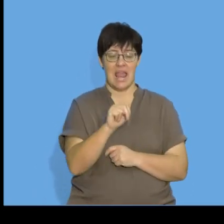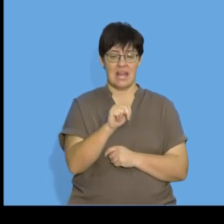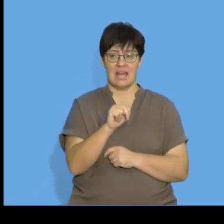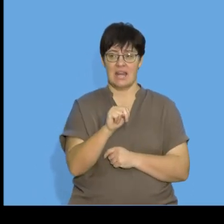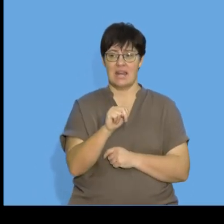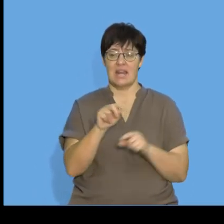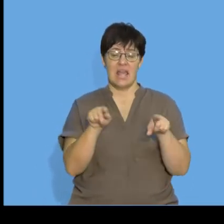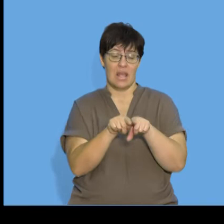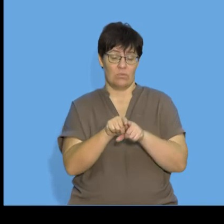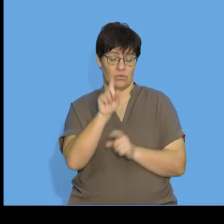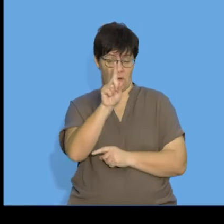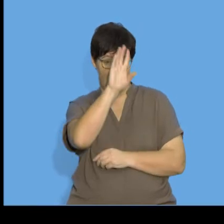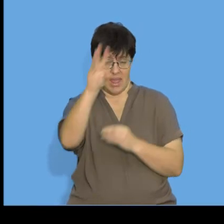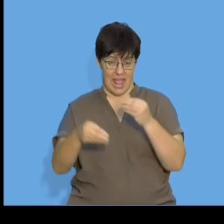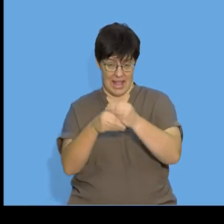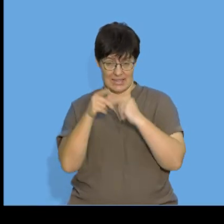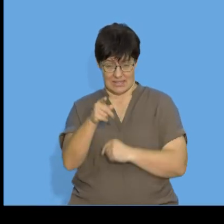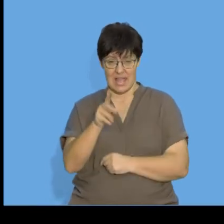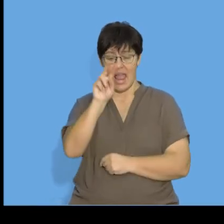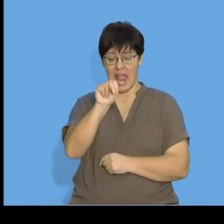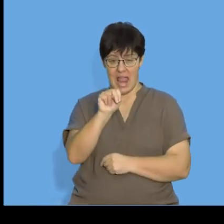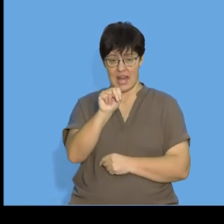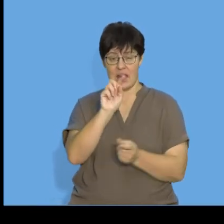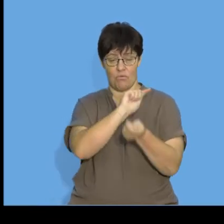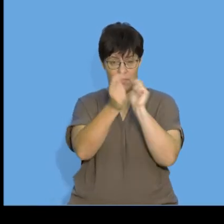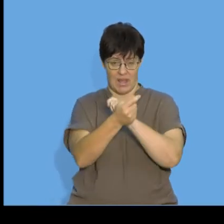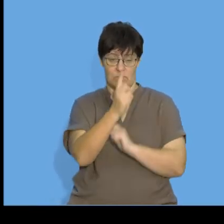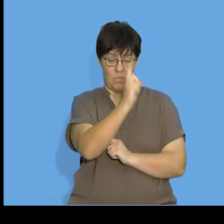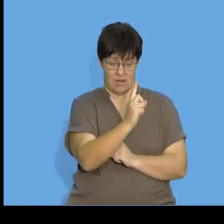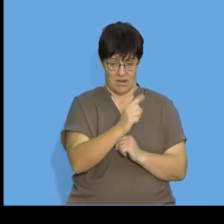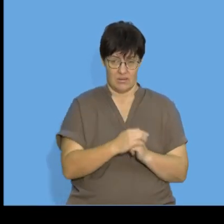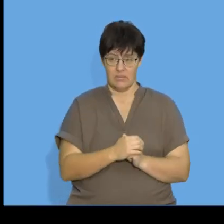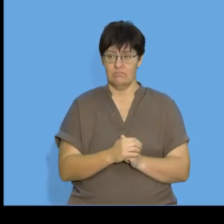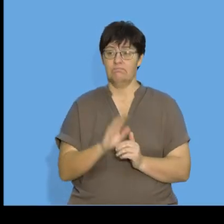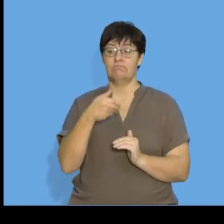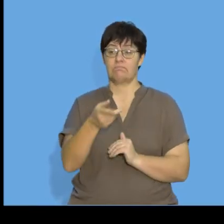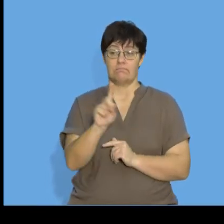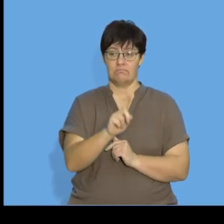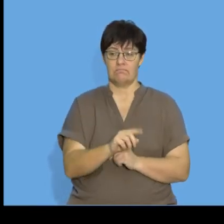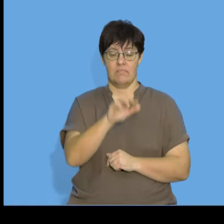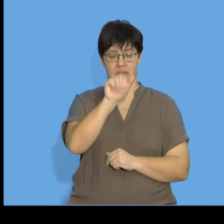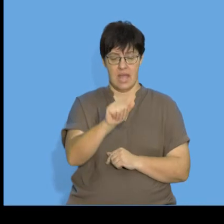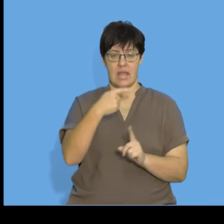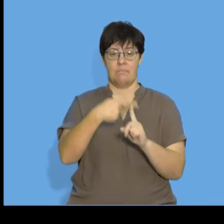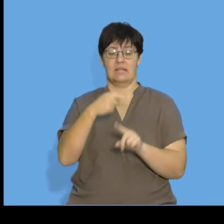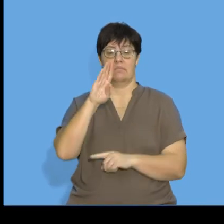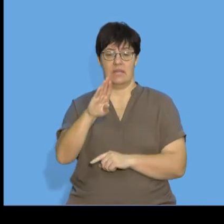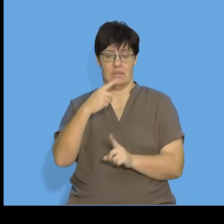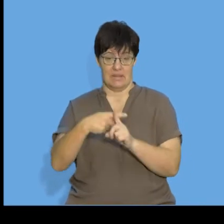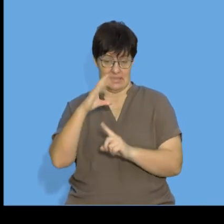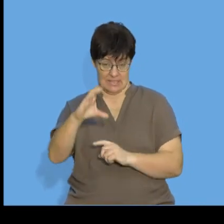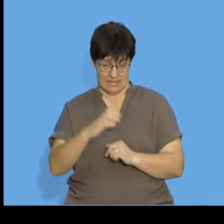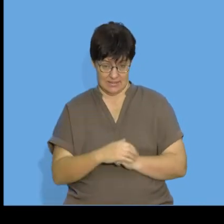to one into this formula, so that means I'm replacing the N's with one, I would be left with A plus B